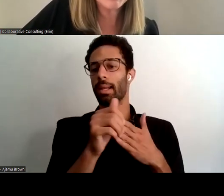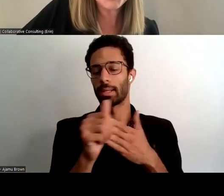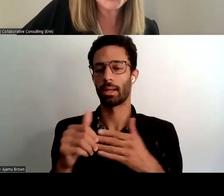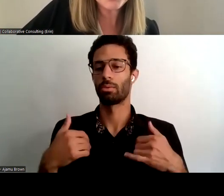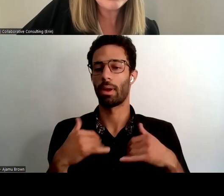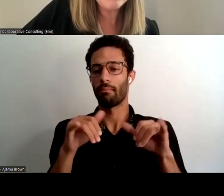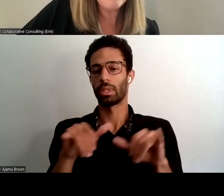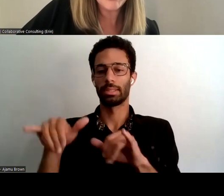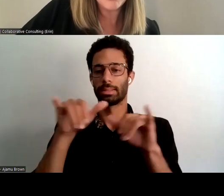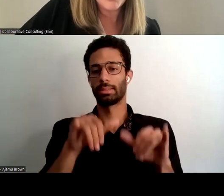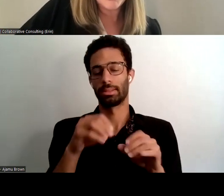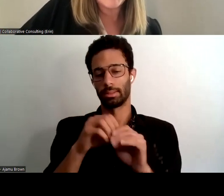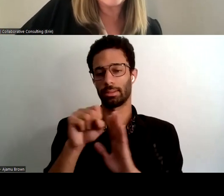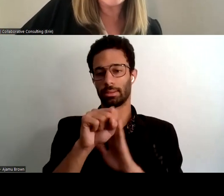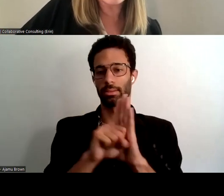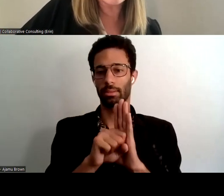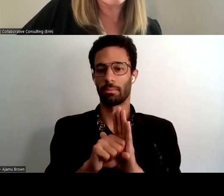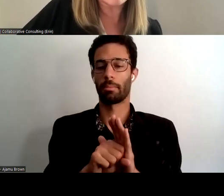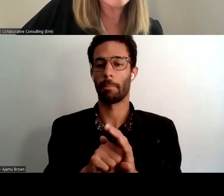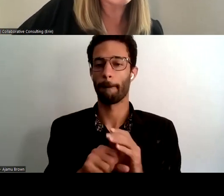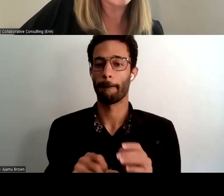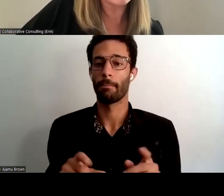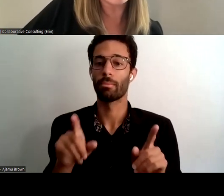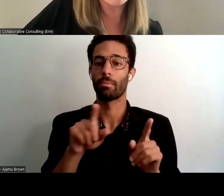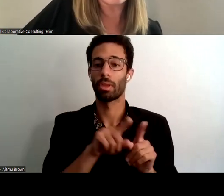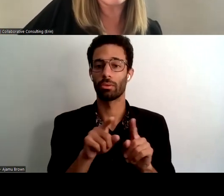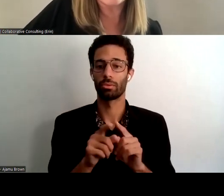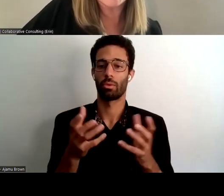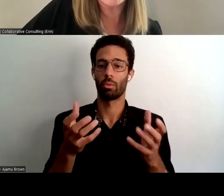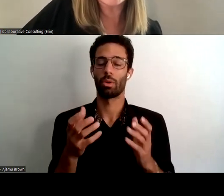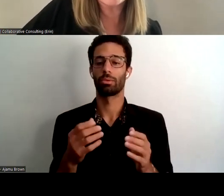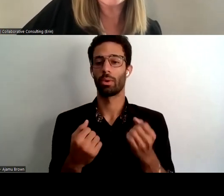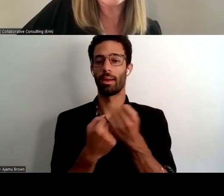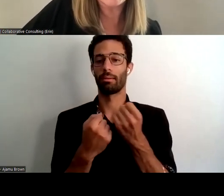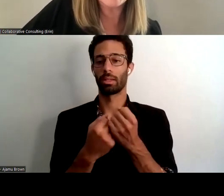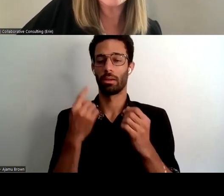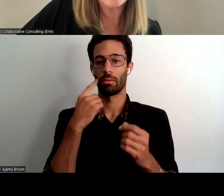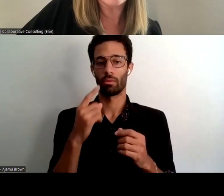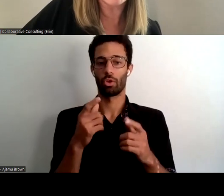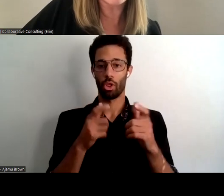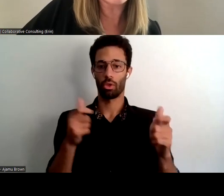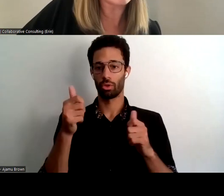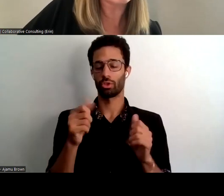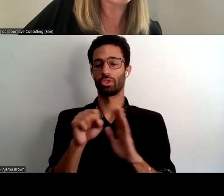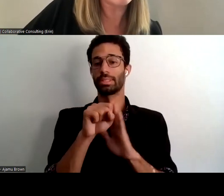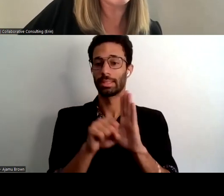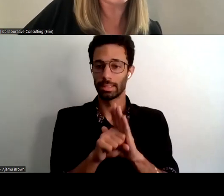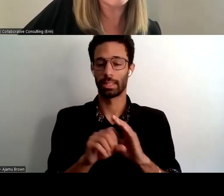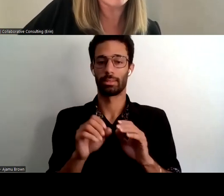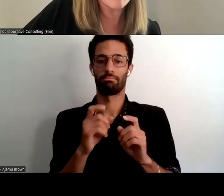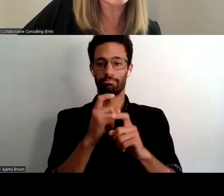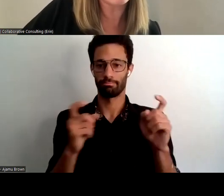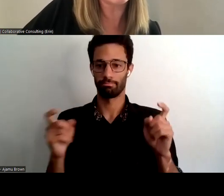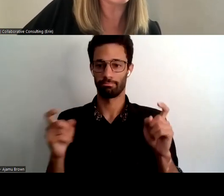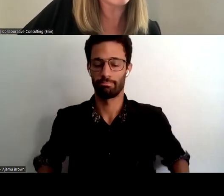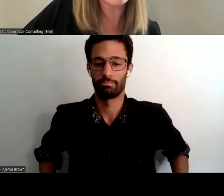the state they also want to advocate for a larger state level allocation to the triple a's uh particularly in the form of